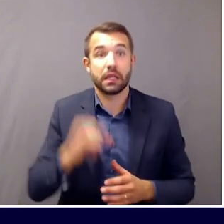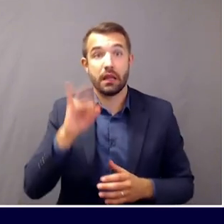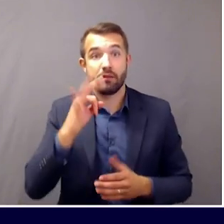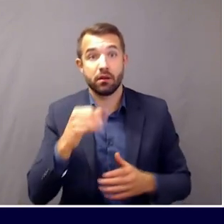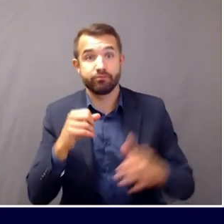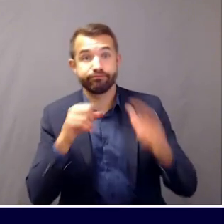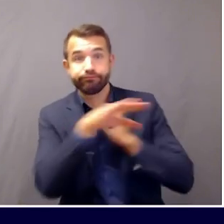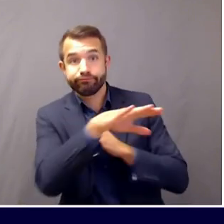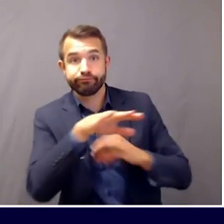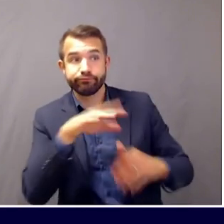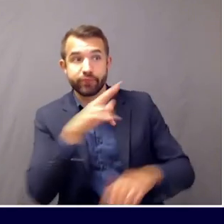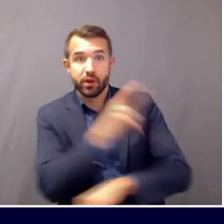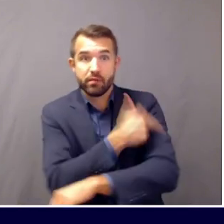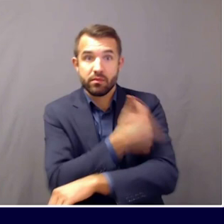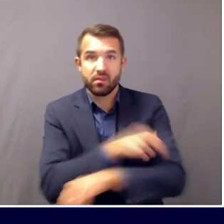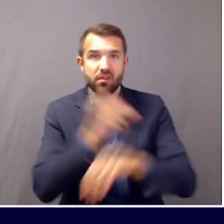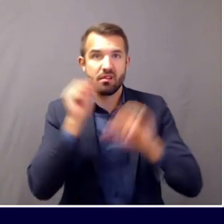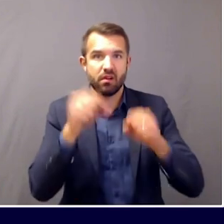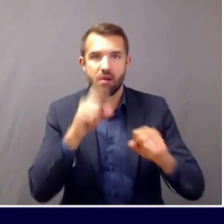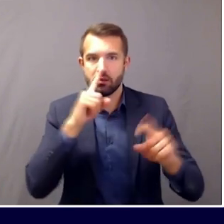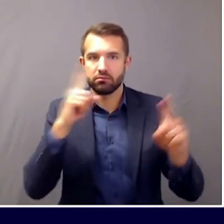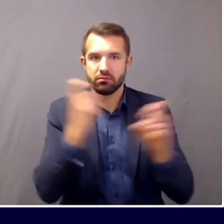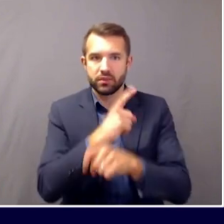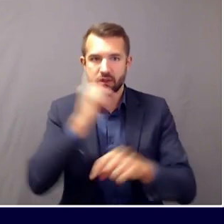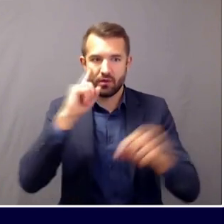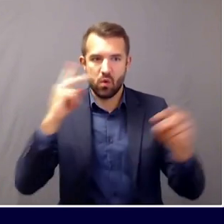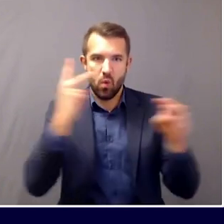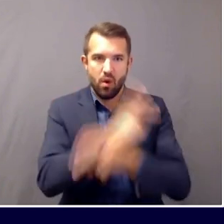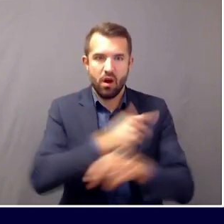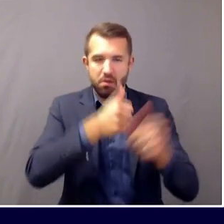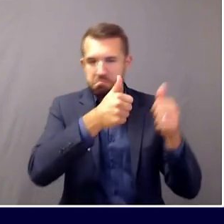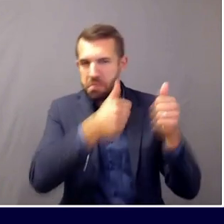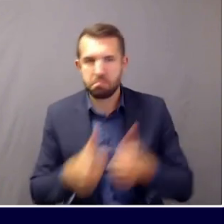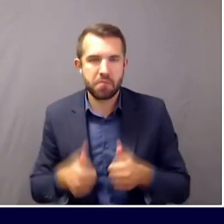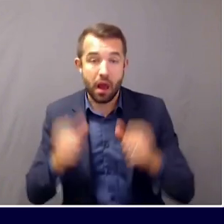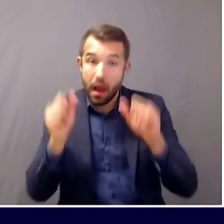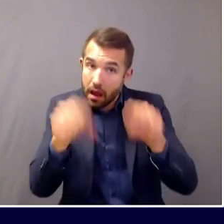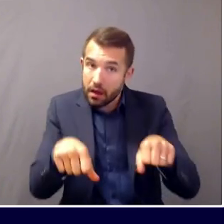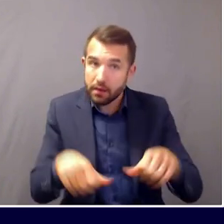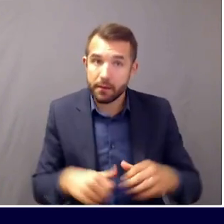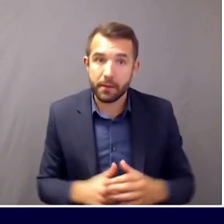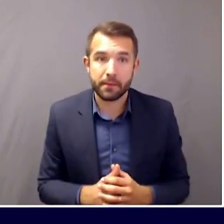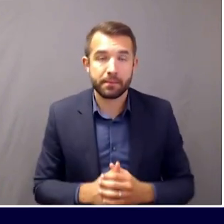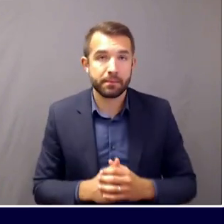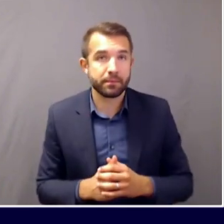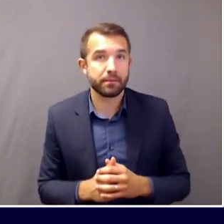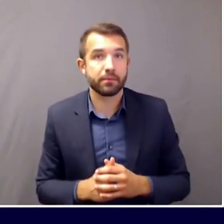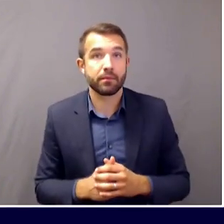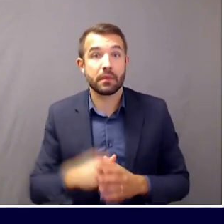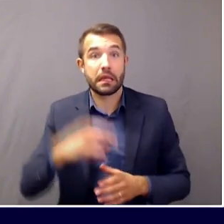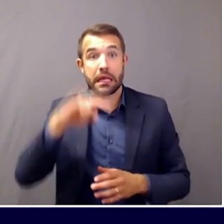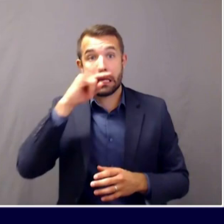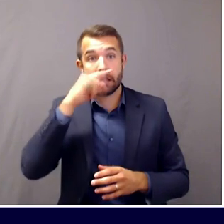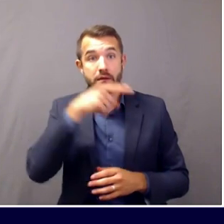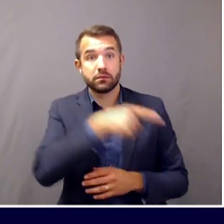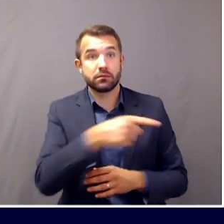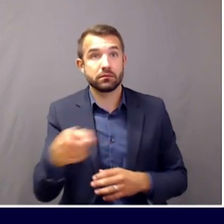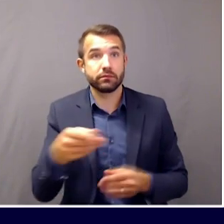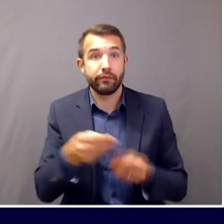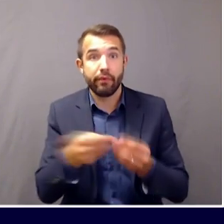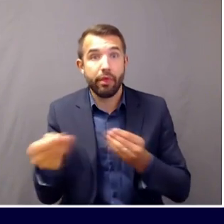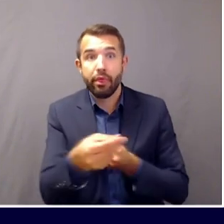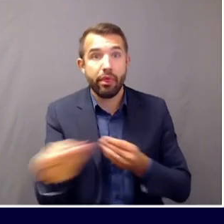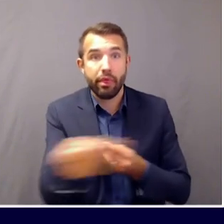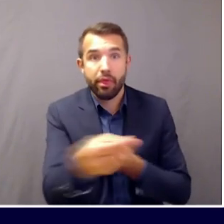which is what is the risk from children? The data there are uneven and mixed and not all in yet. But